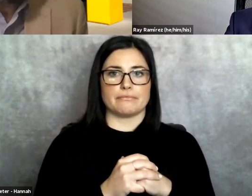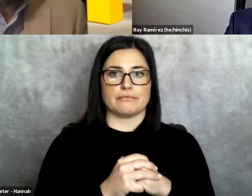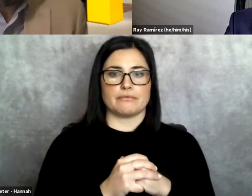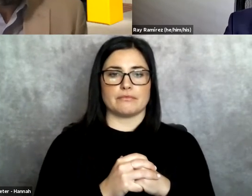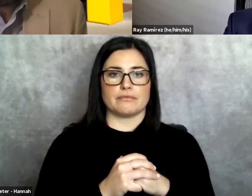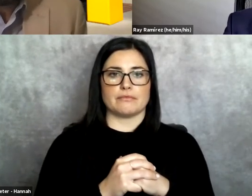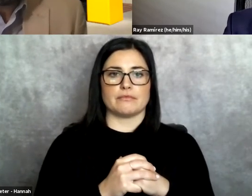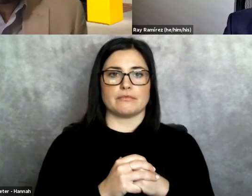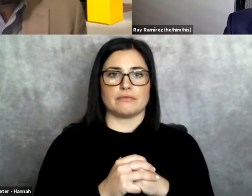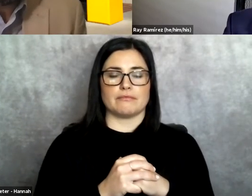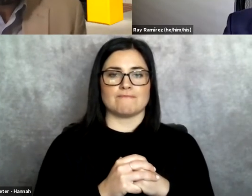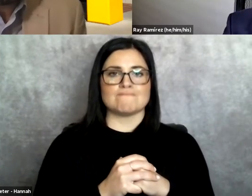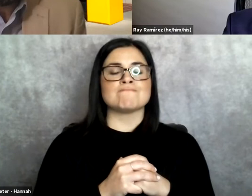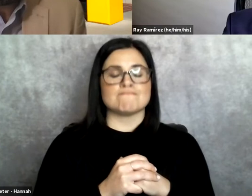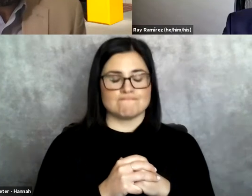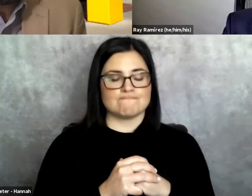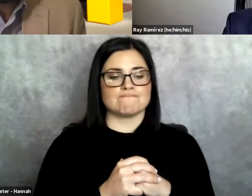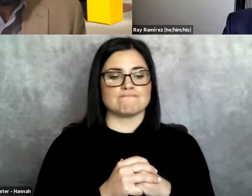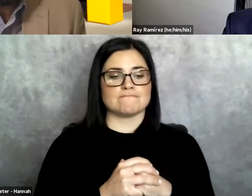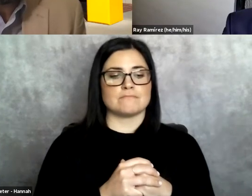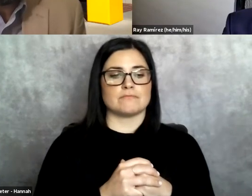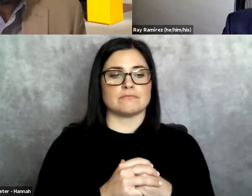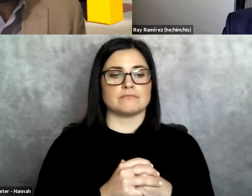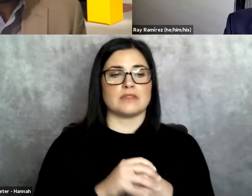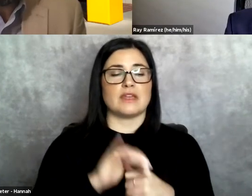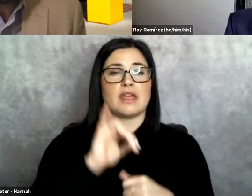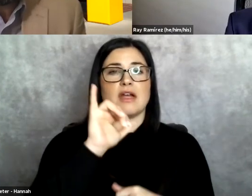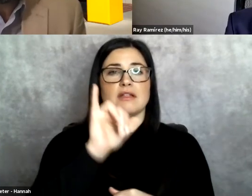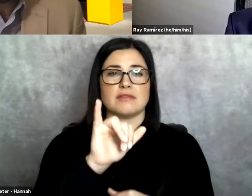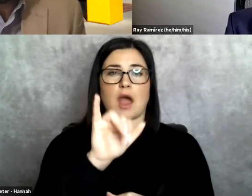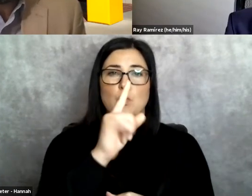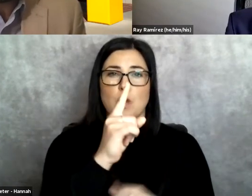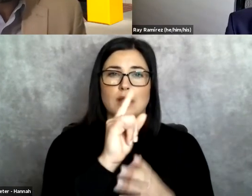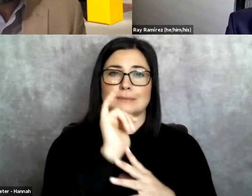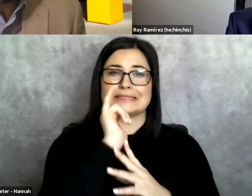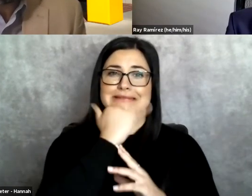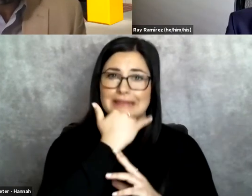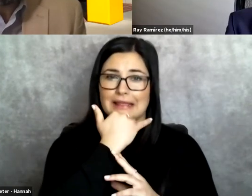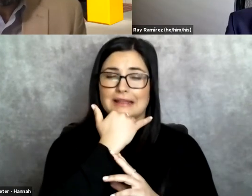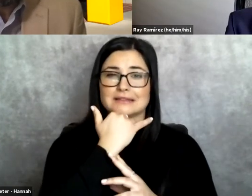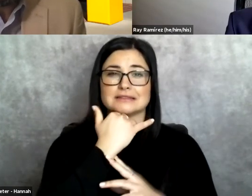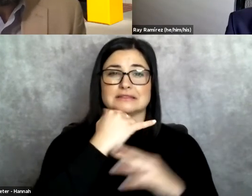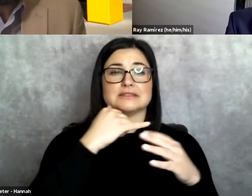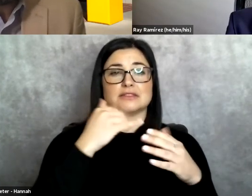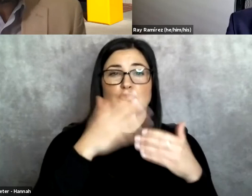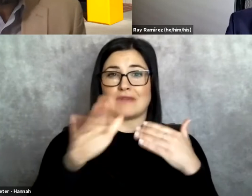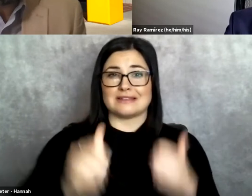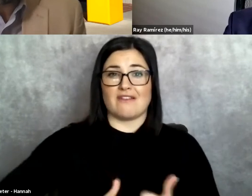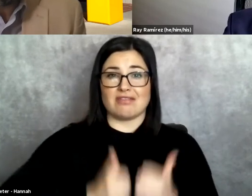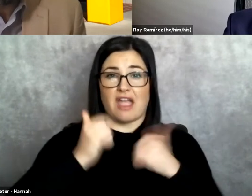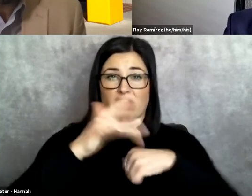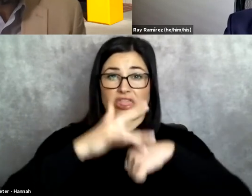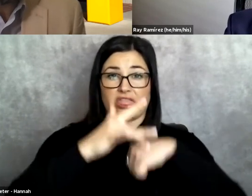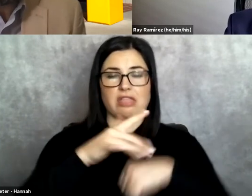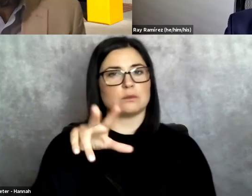That your life can't be defined by that moment, by that mistake that landed you in jail. There's still